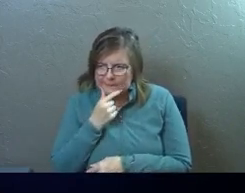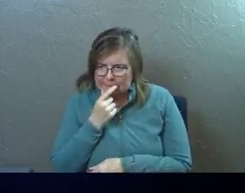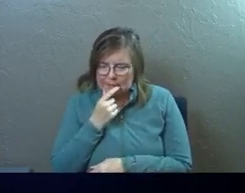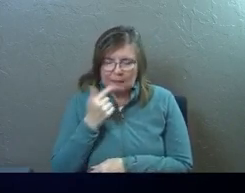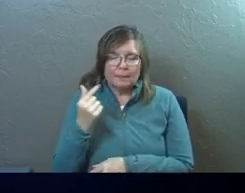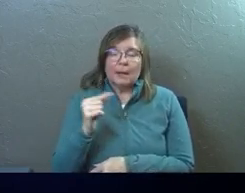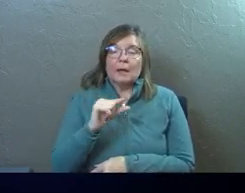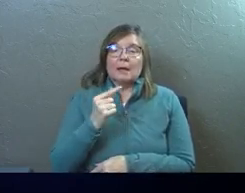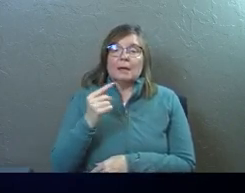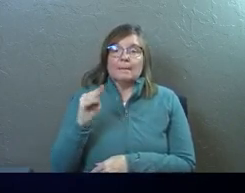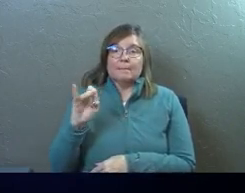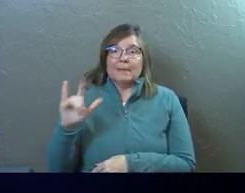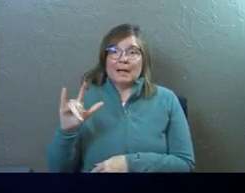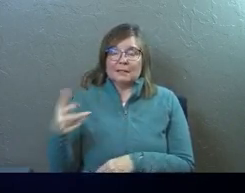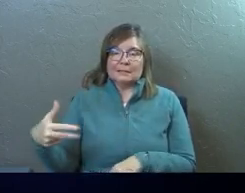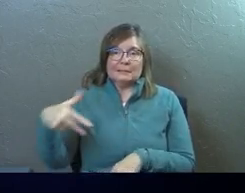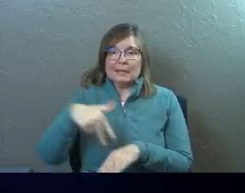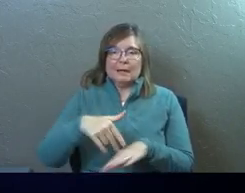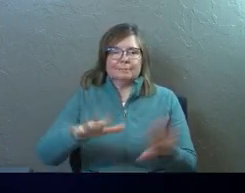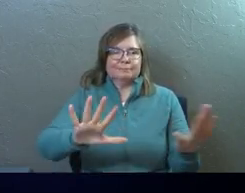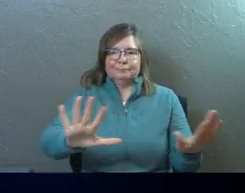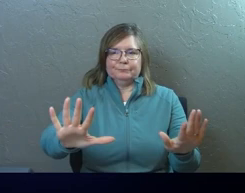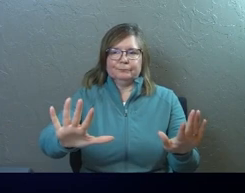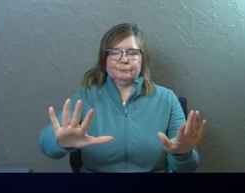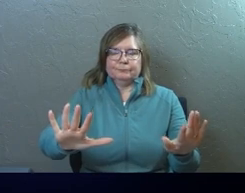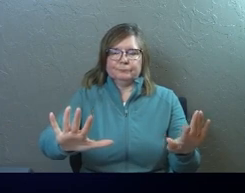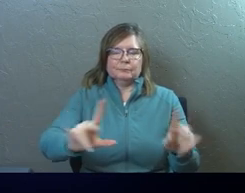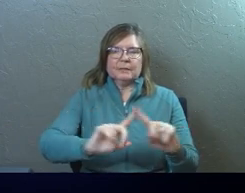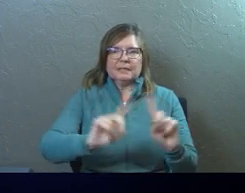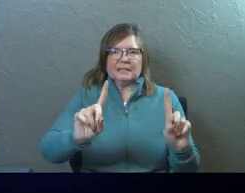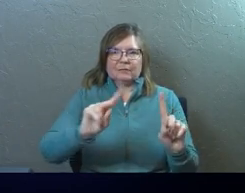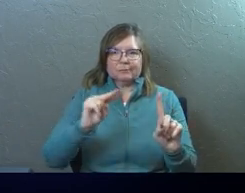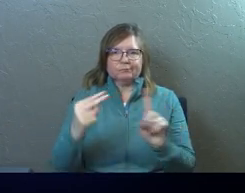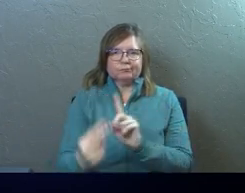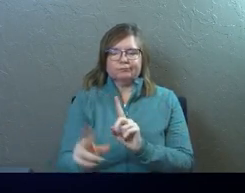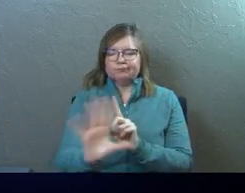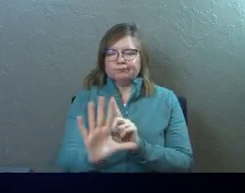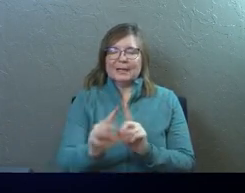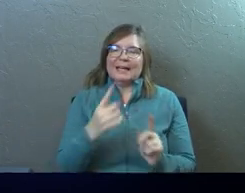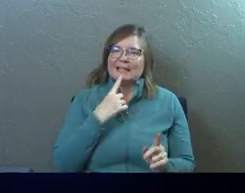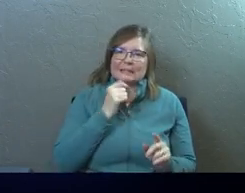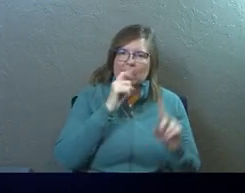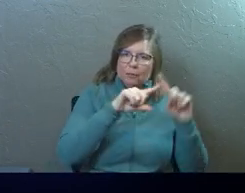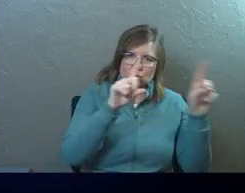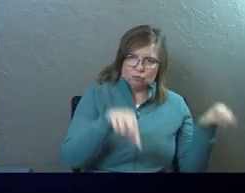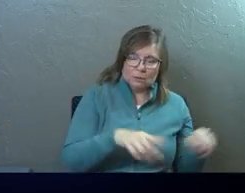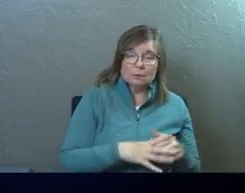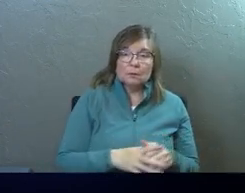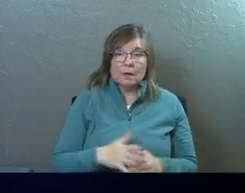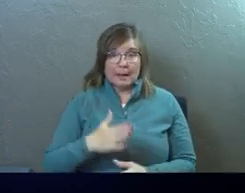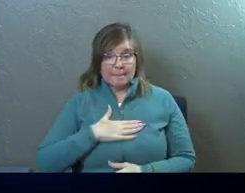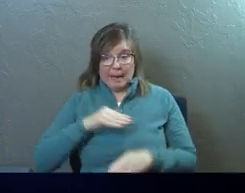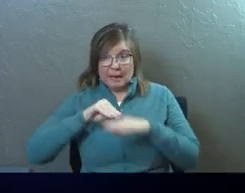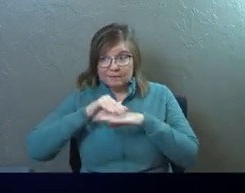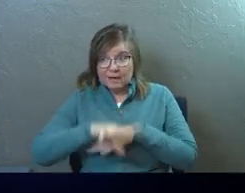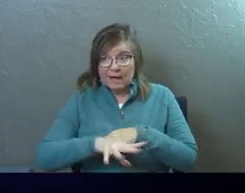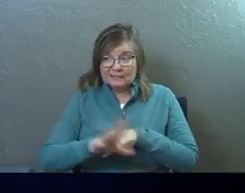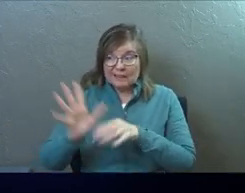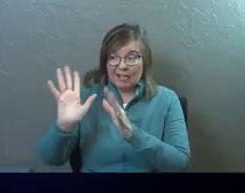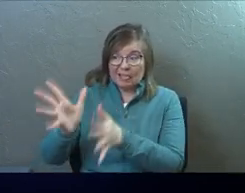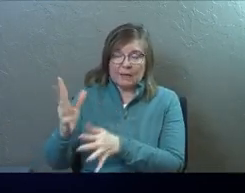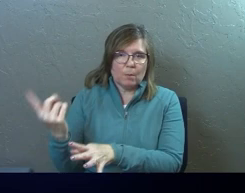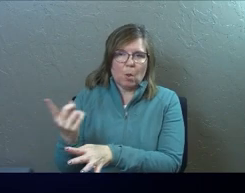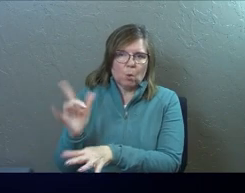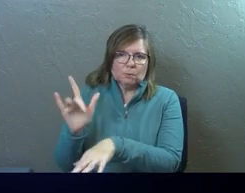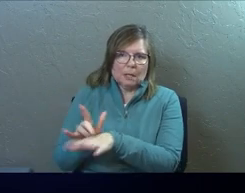stands up in the middle of the Sanhedrin and he gives a differing opinion. And here's what he says. It's not on your screens. He says, so my advice is leave these